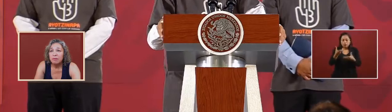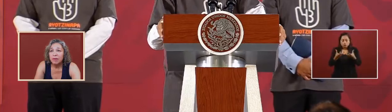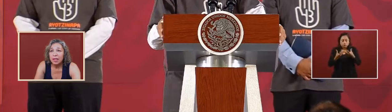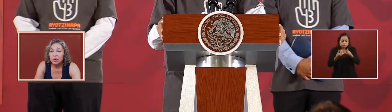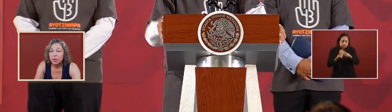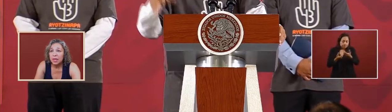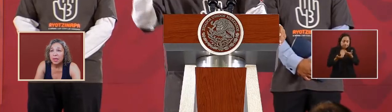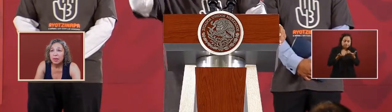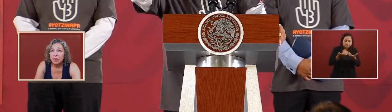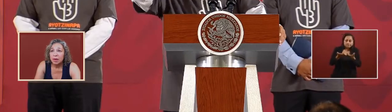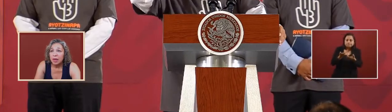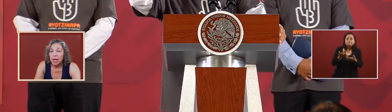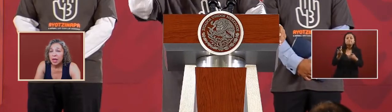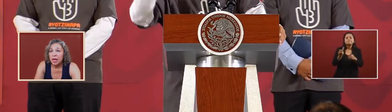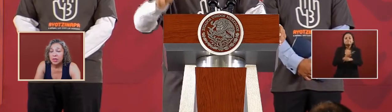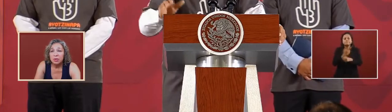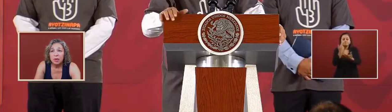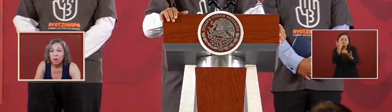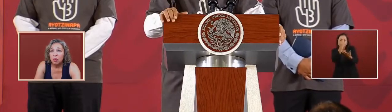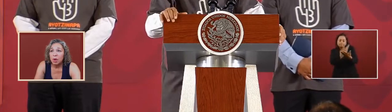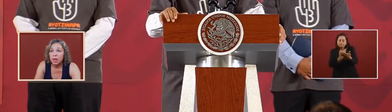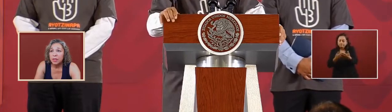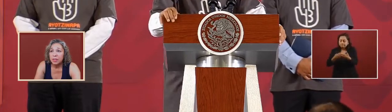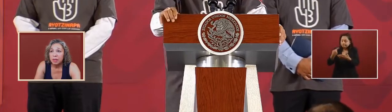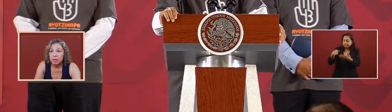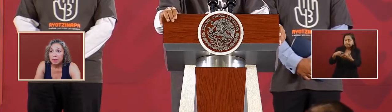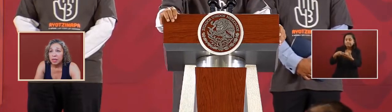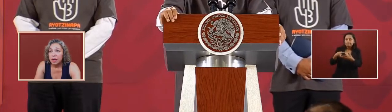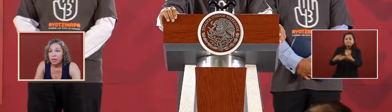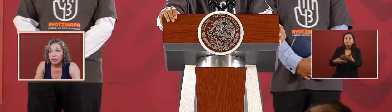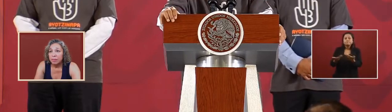to be evaluating and i do not want